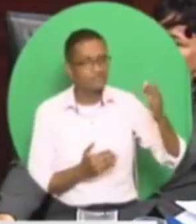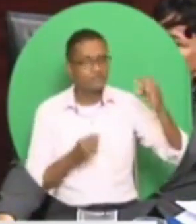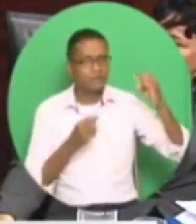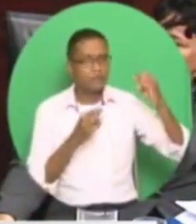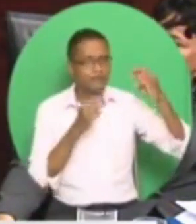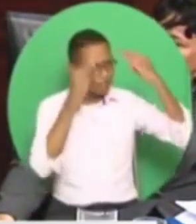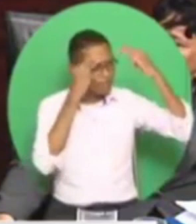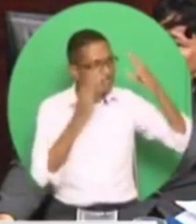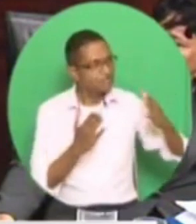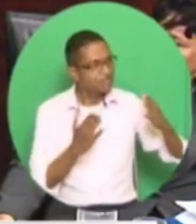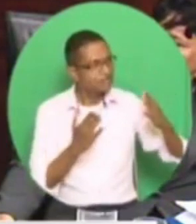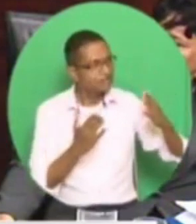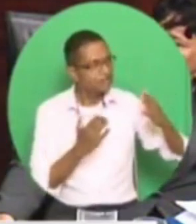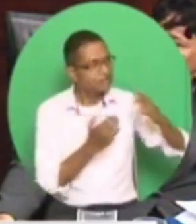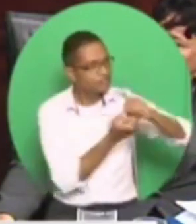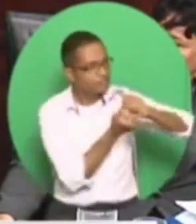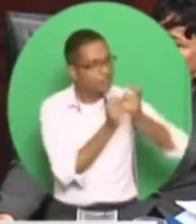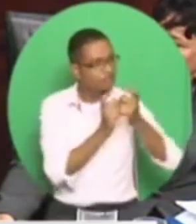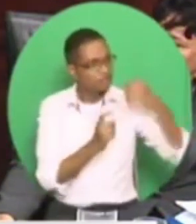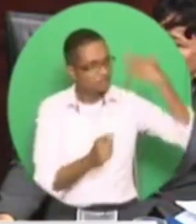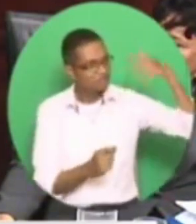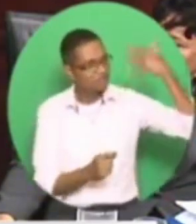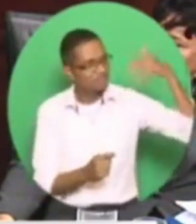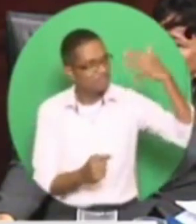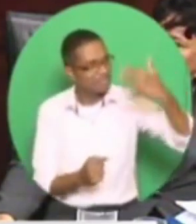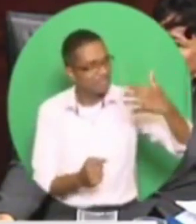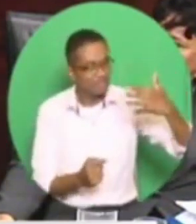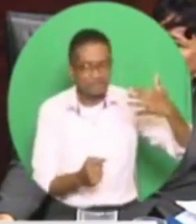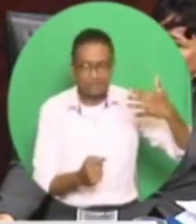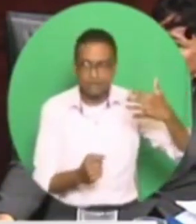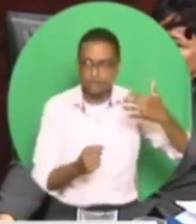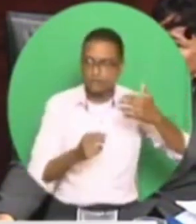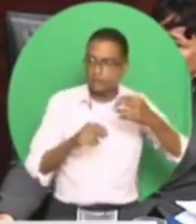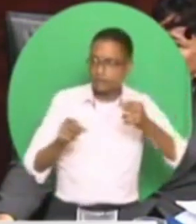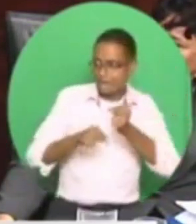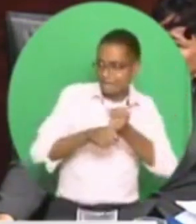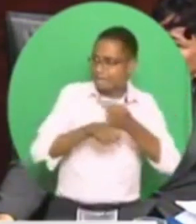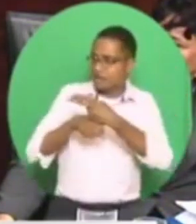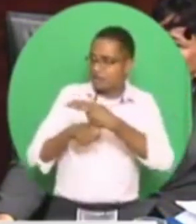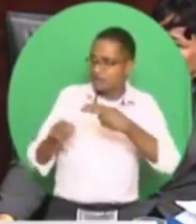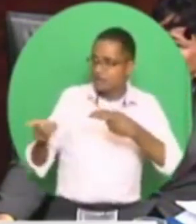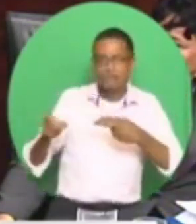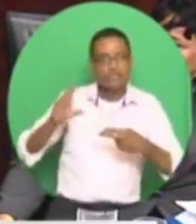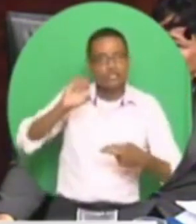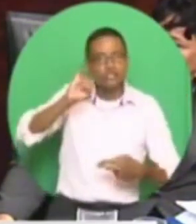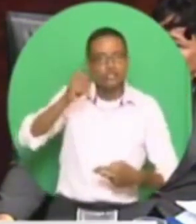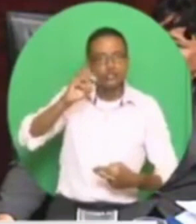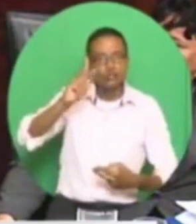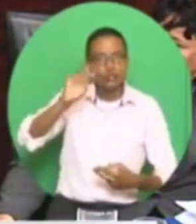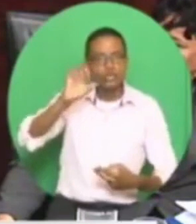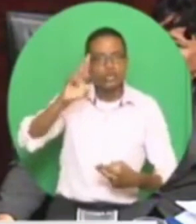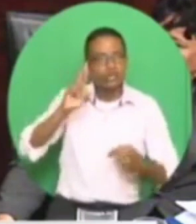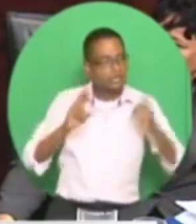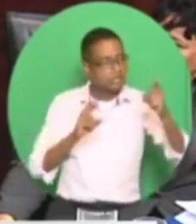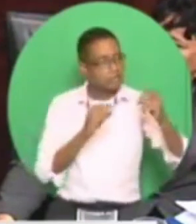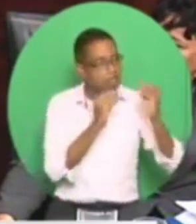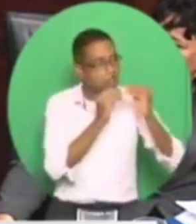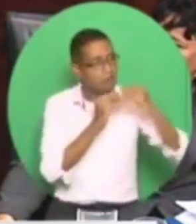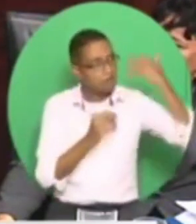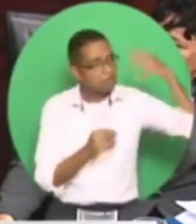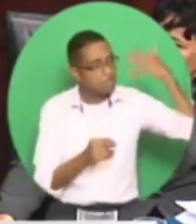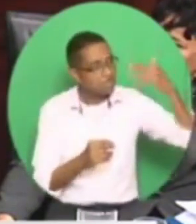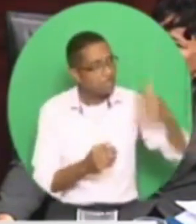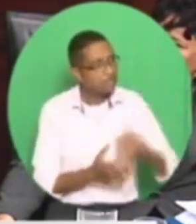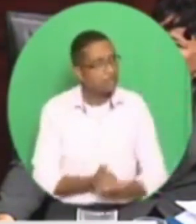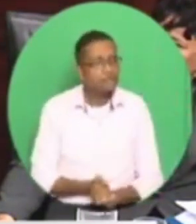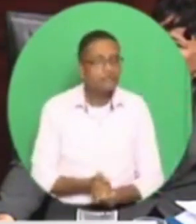of the failed comedian Arthur Fleck. Regrettably, the member for Digger Martin's notice is real, and his reign of terror